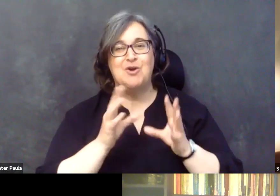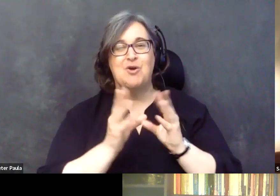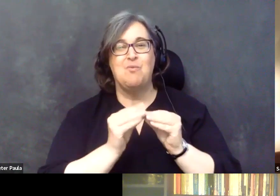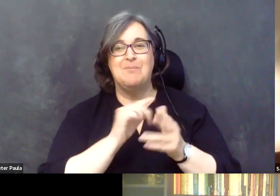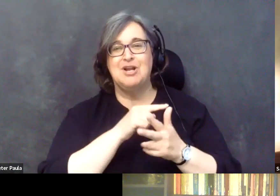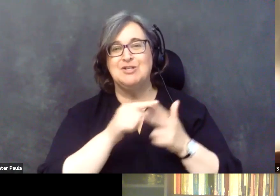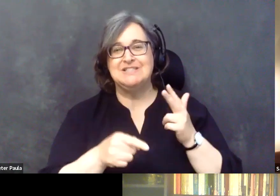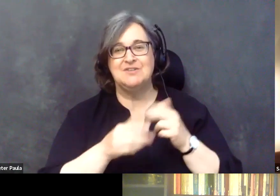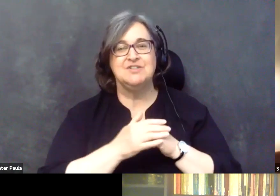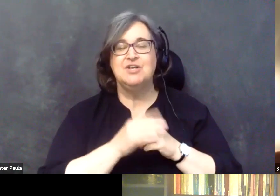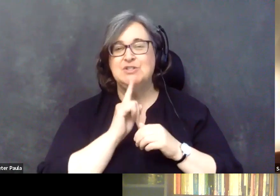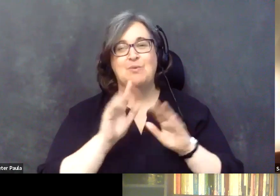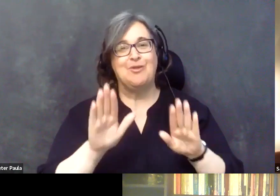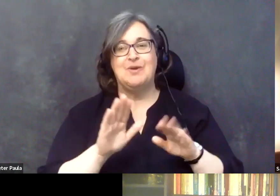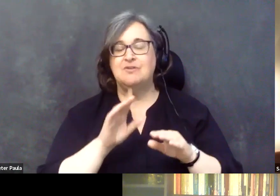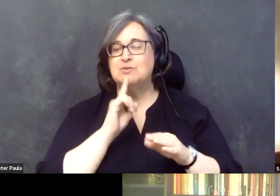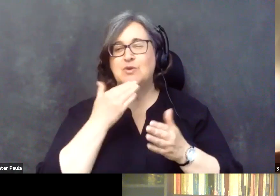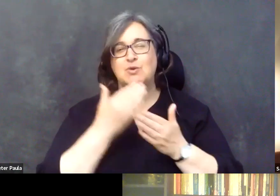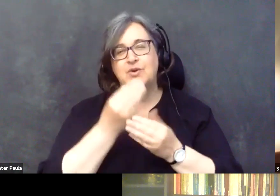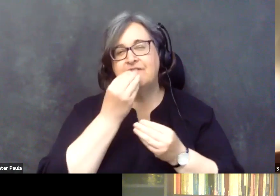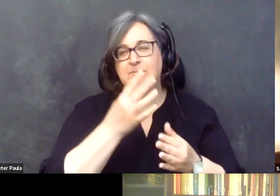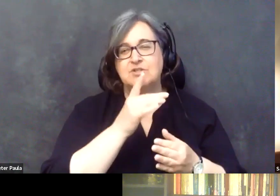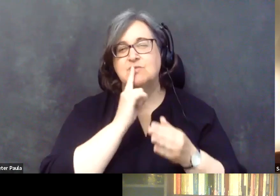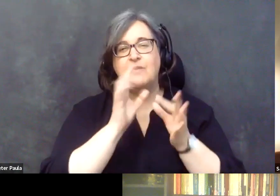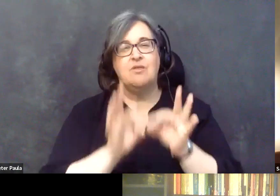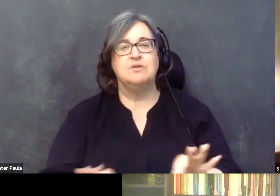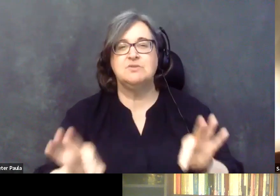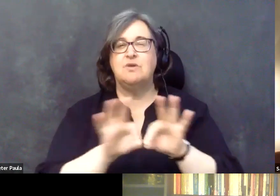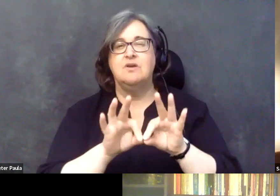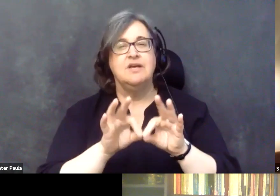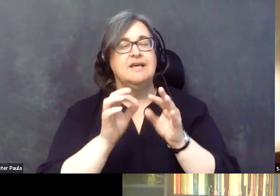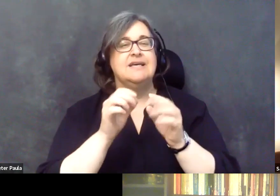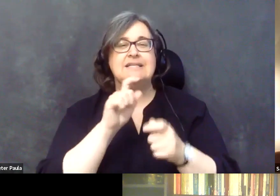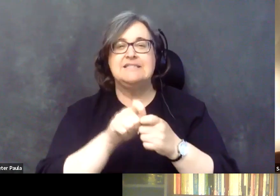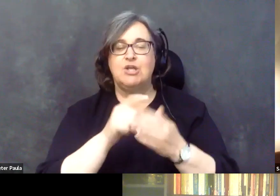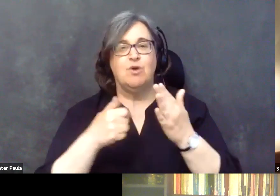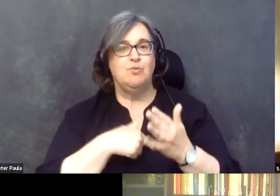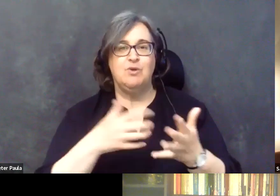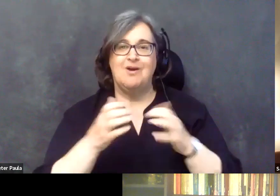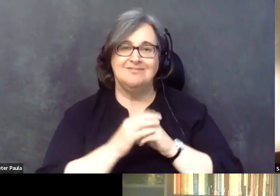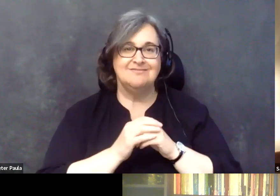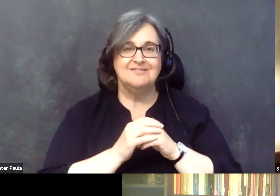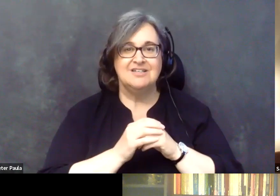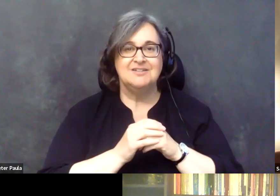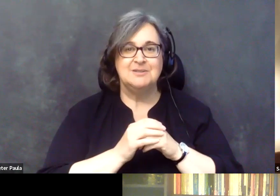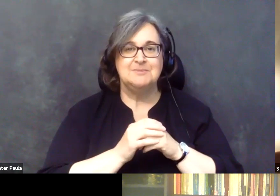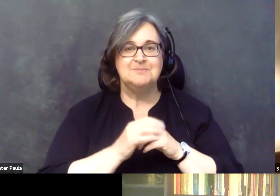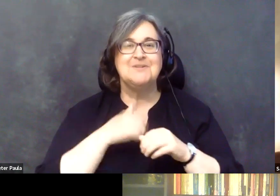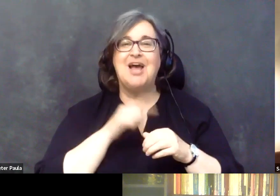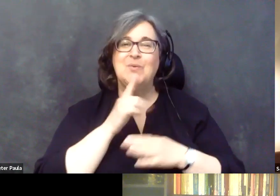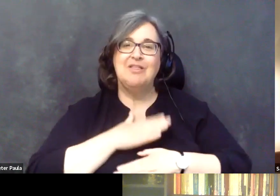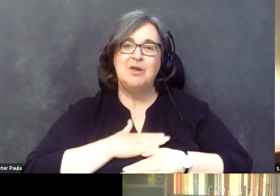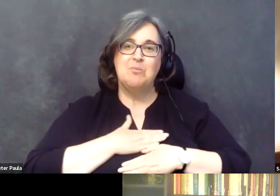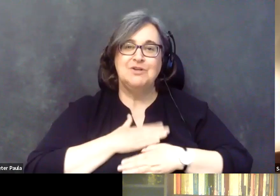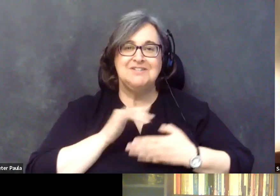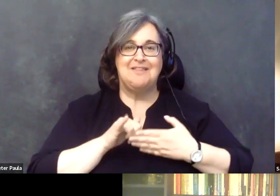is, uh, this is great. It was informative. It was relevant. Uh, it was exactly what we were looking for. And I, I just really, I really appreciate